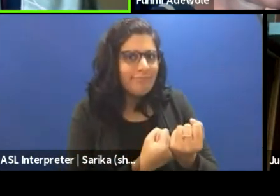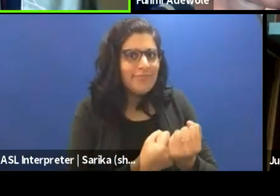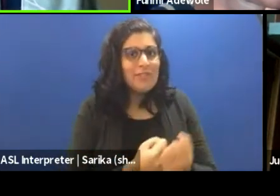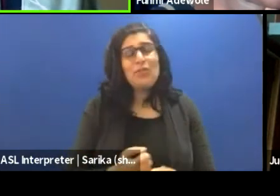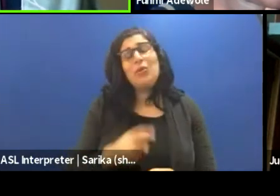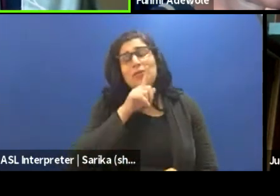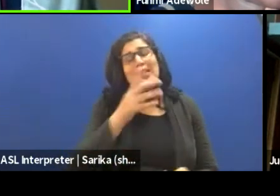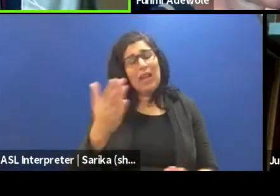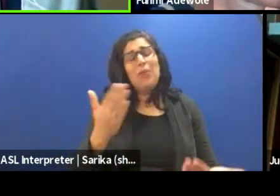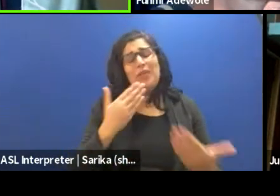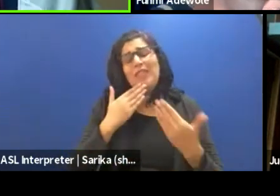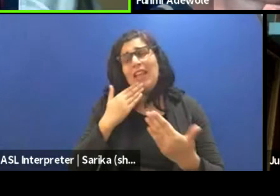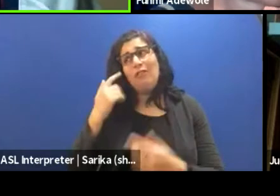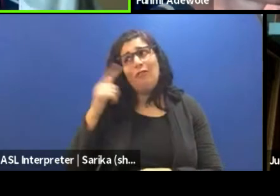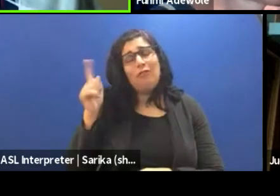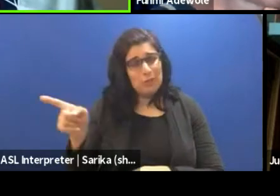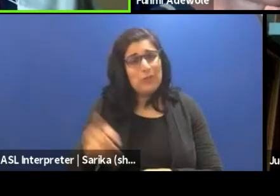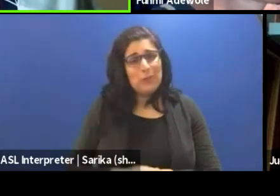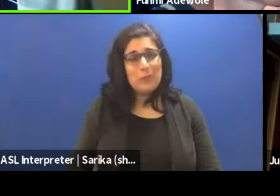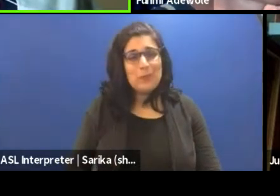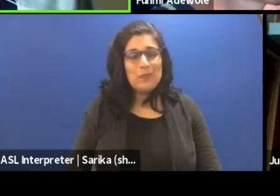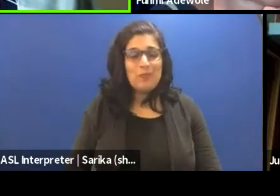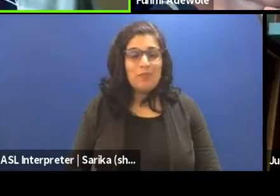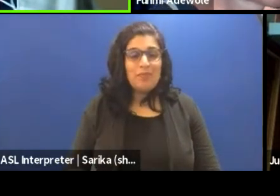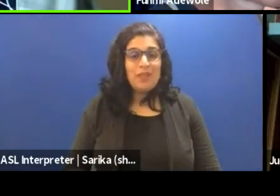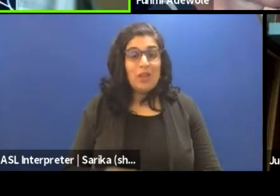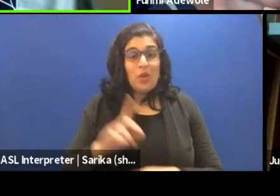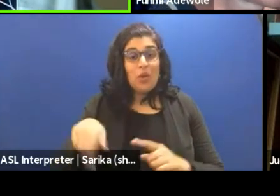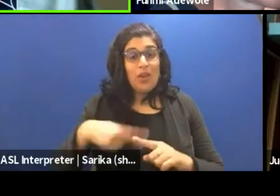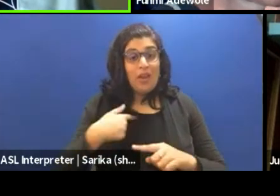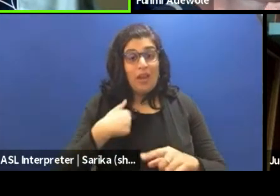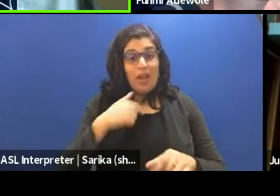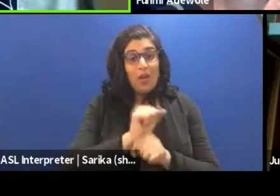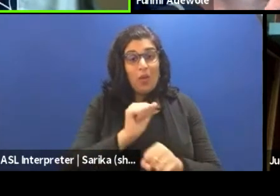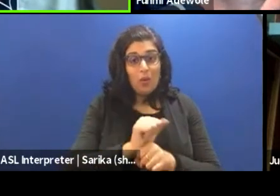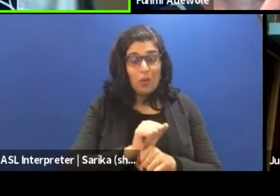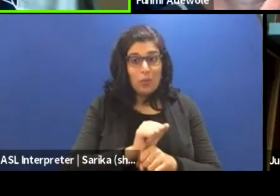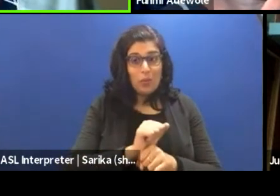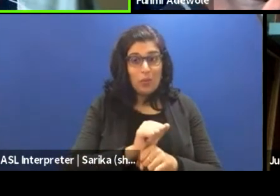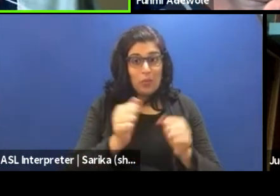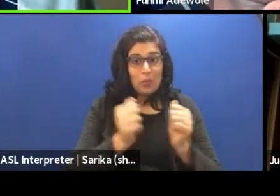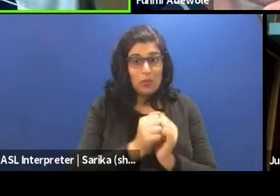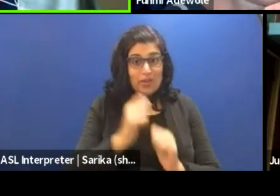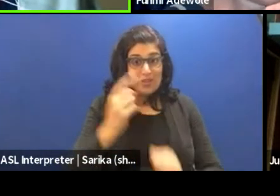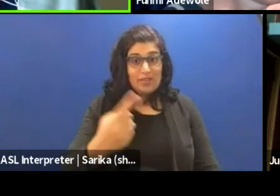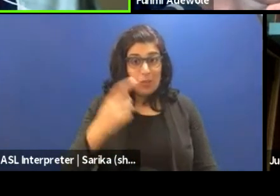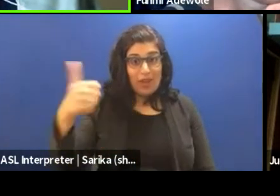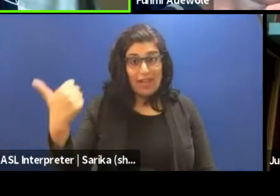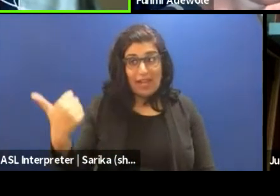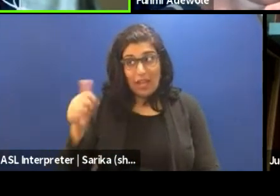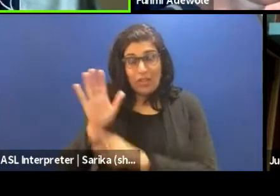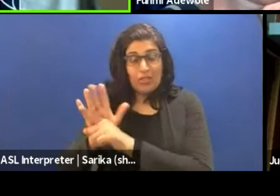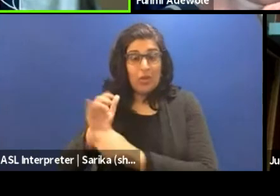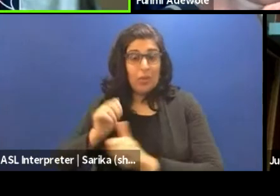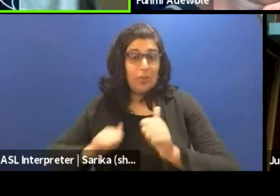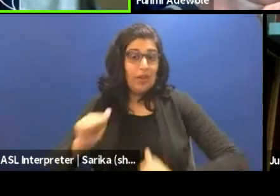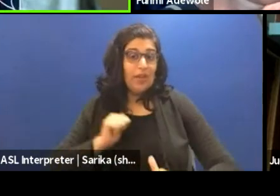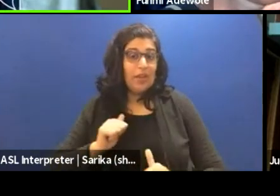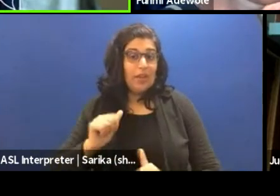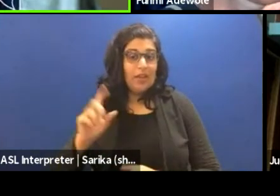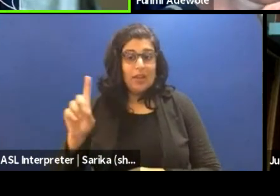room there. When I was working with someone else's play, the dramaturg